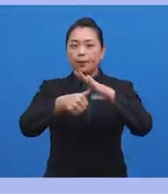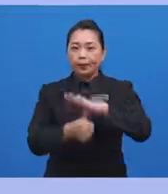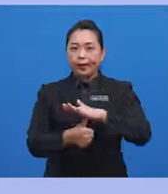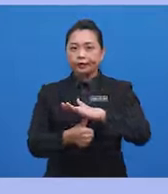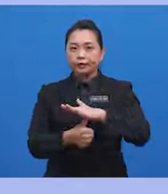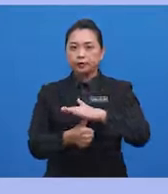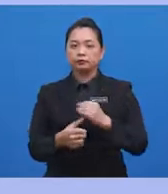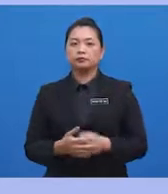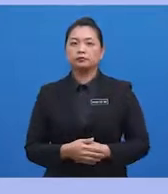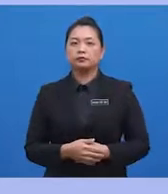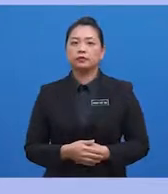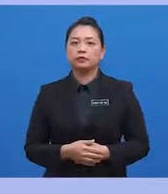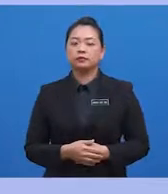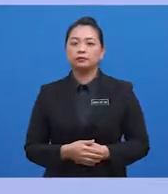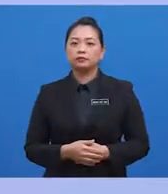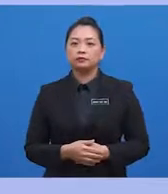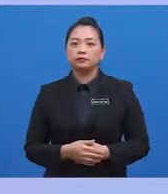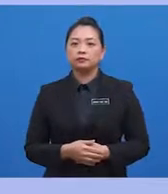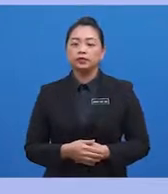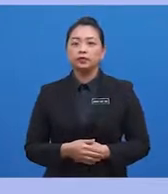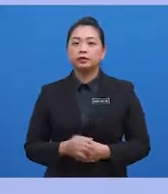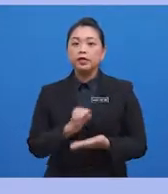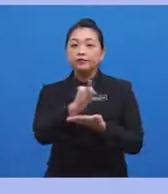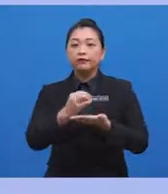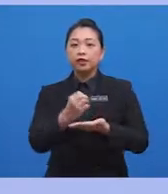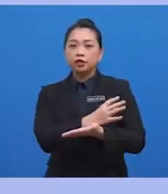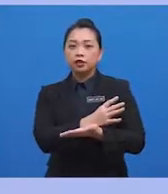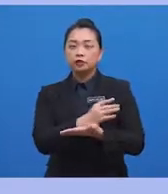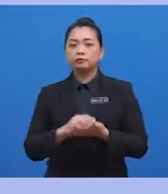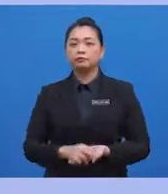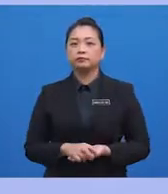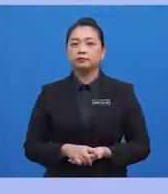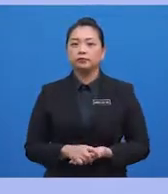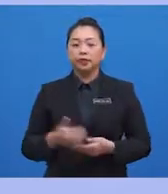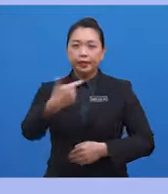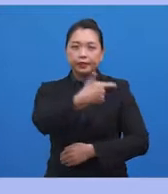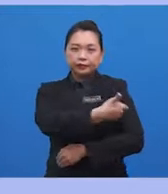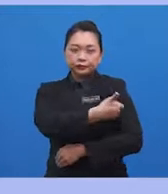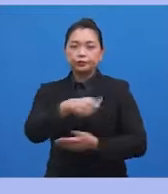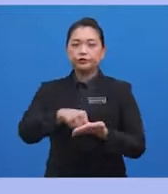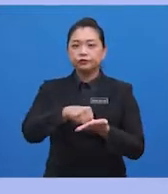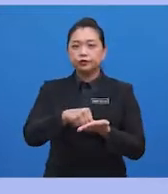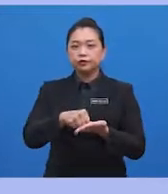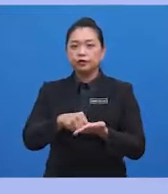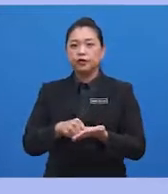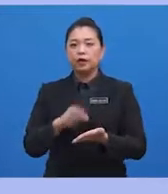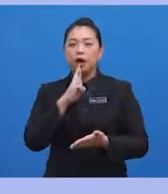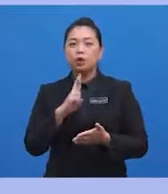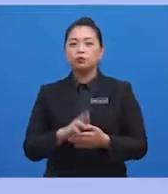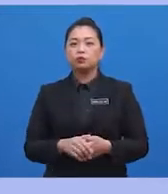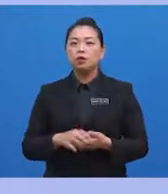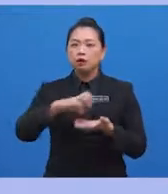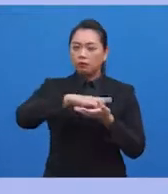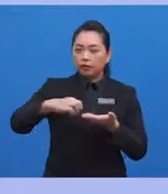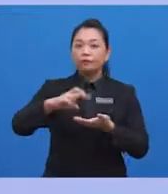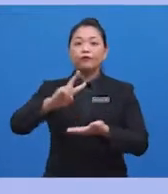rhythm and myocardiac infarction. Injection drug users are also at risk of collapsed veins